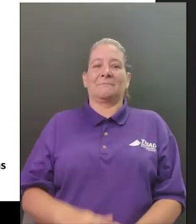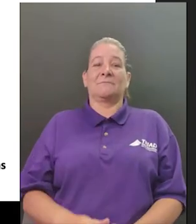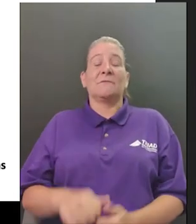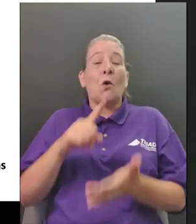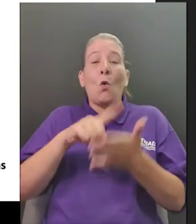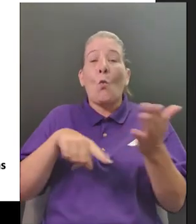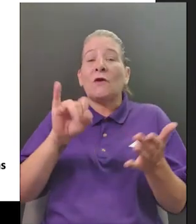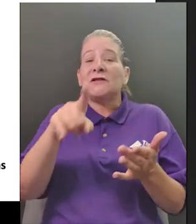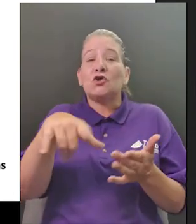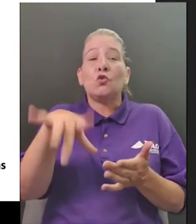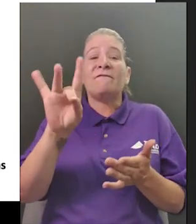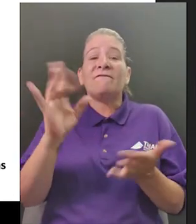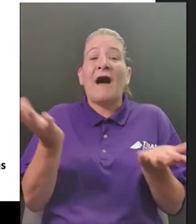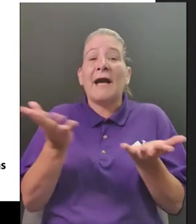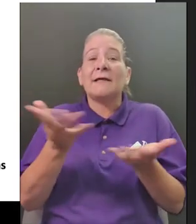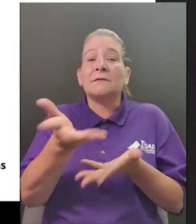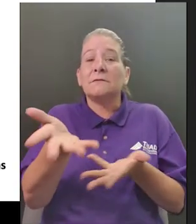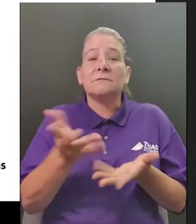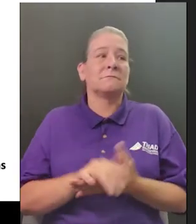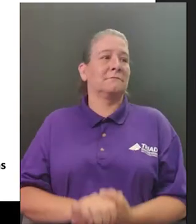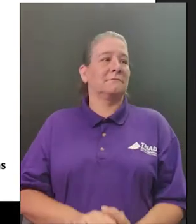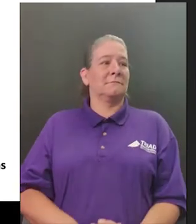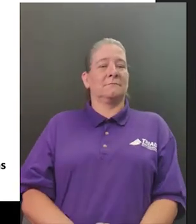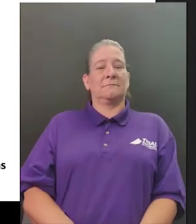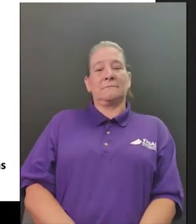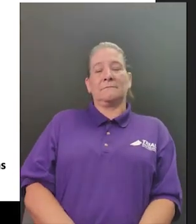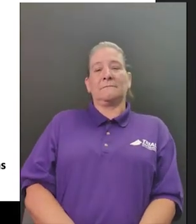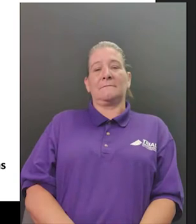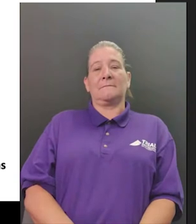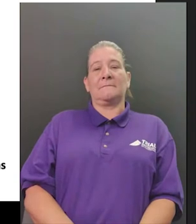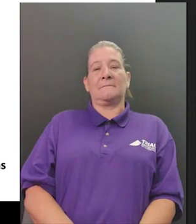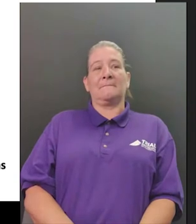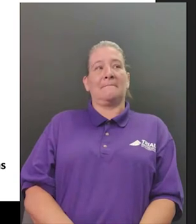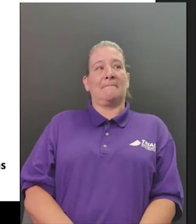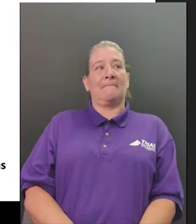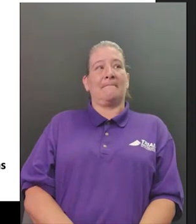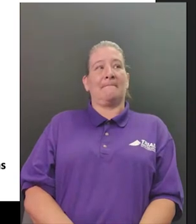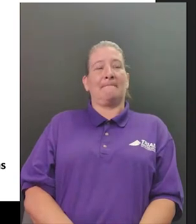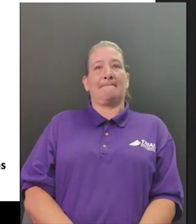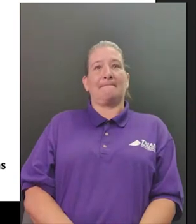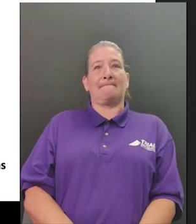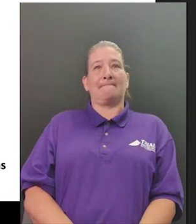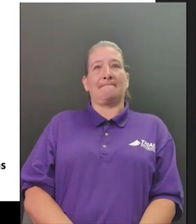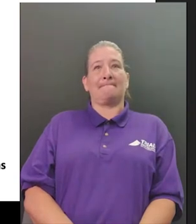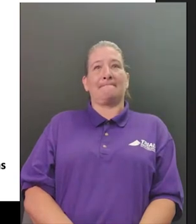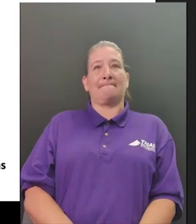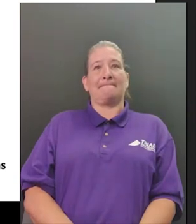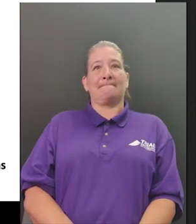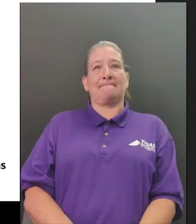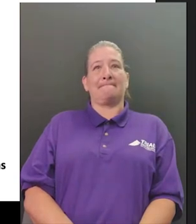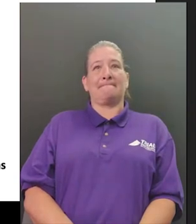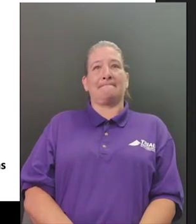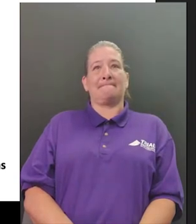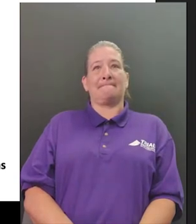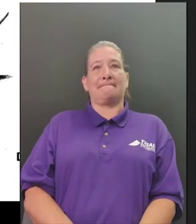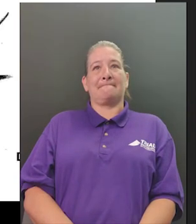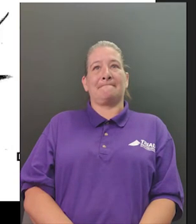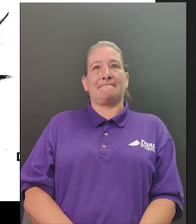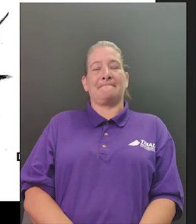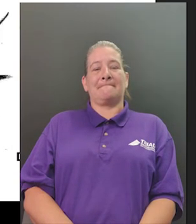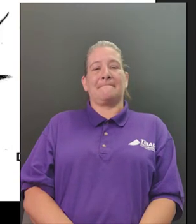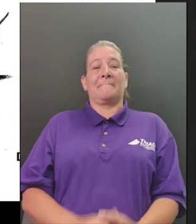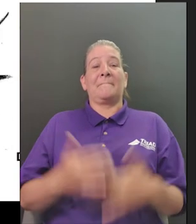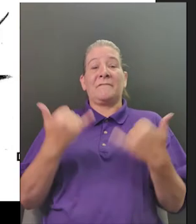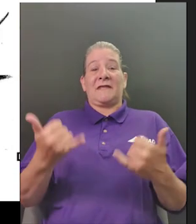so thank you for participating in our haunts and you're welcome